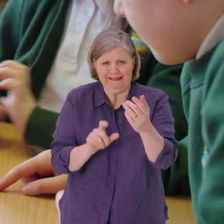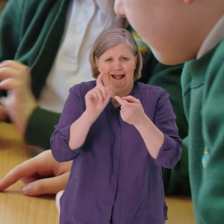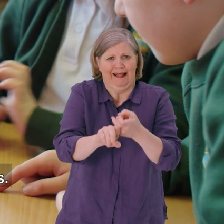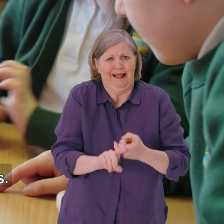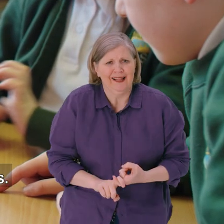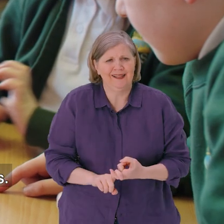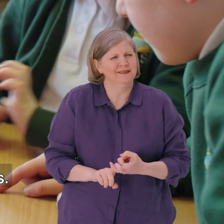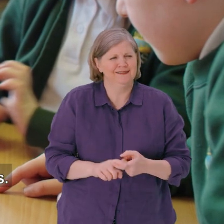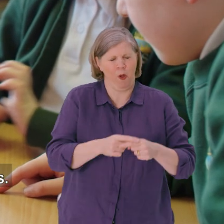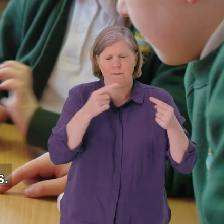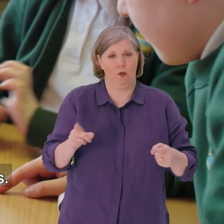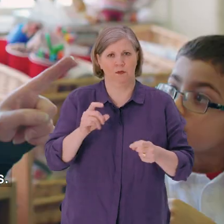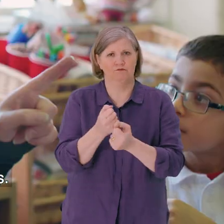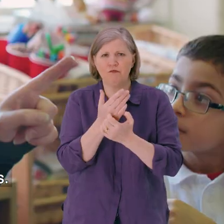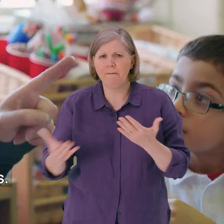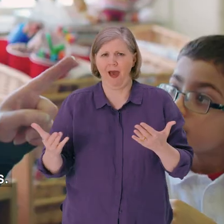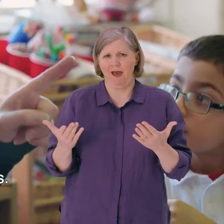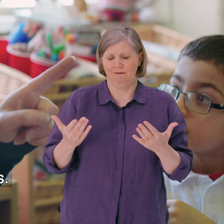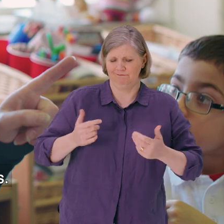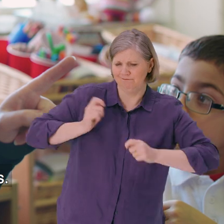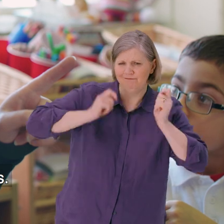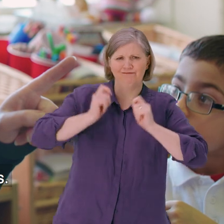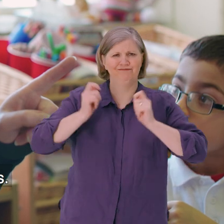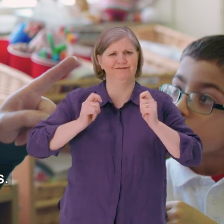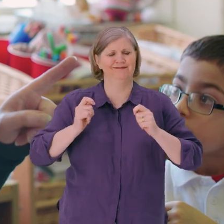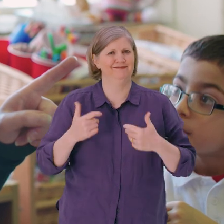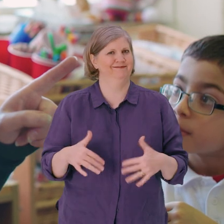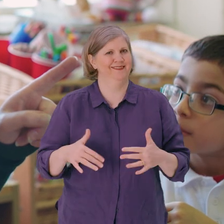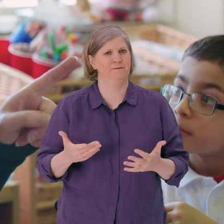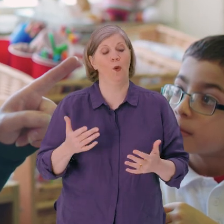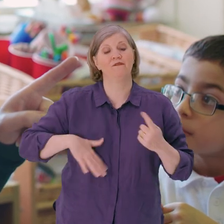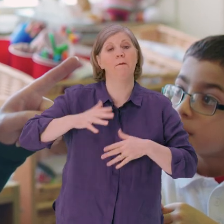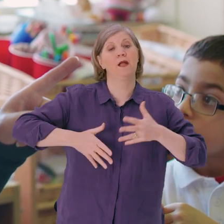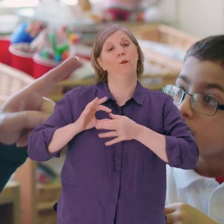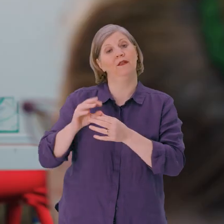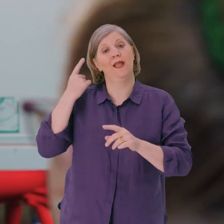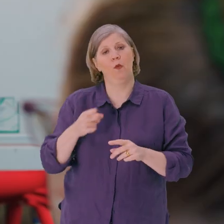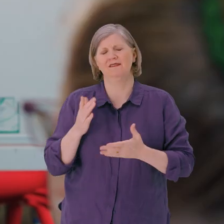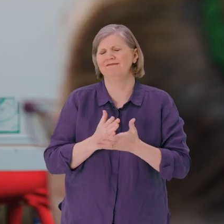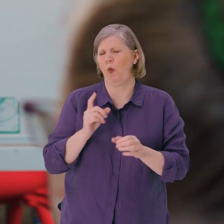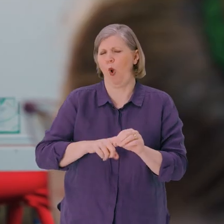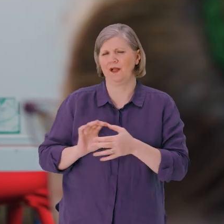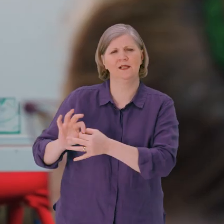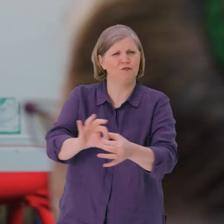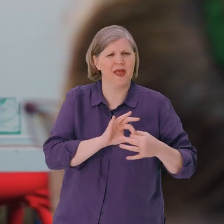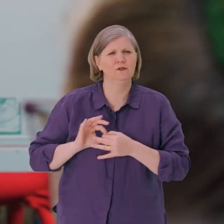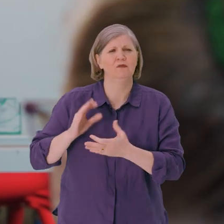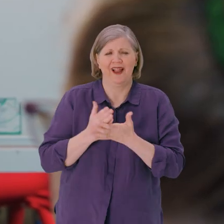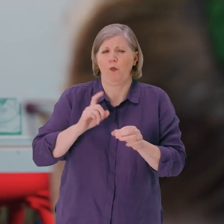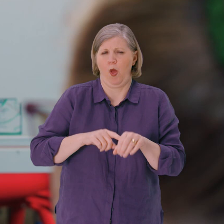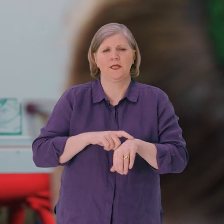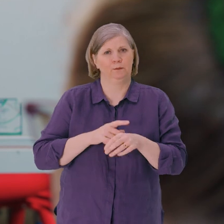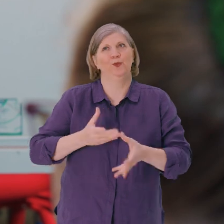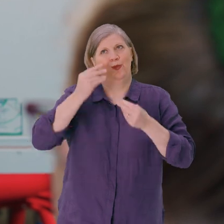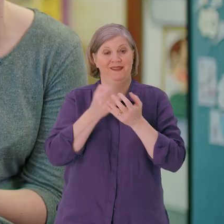vocabulary as opposed to the grammar and the facial expressions. Family sign with Nicola is real quality interaction, real